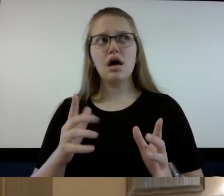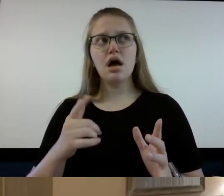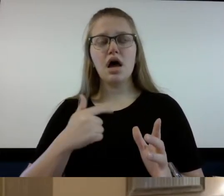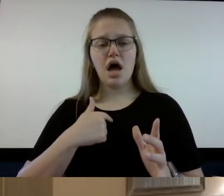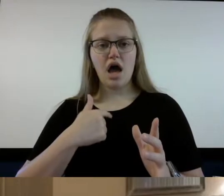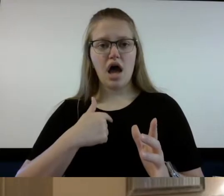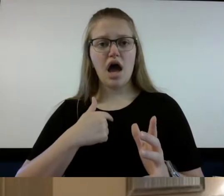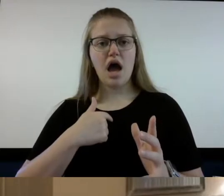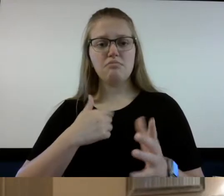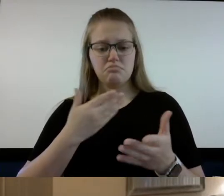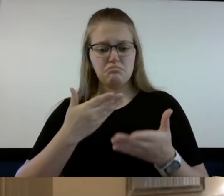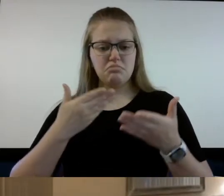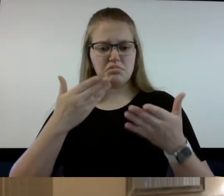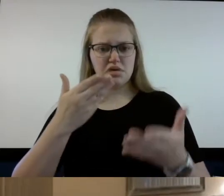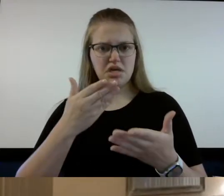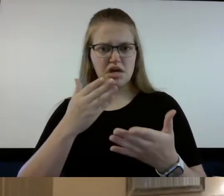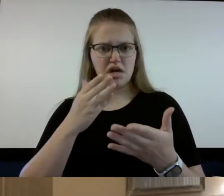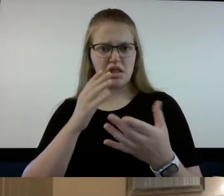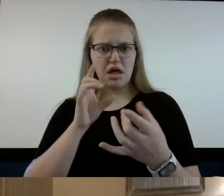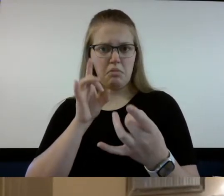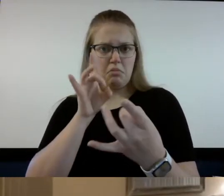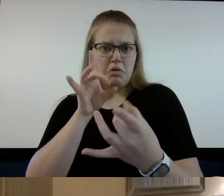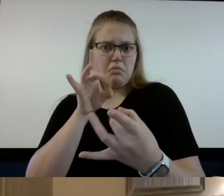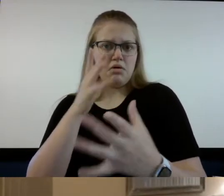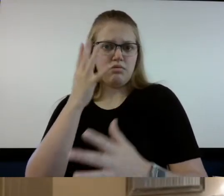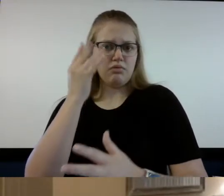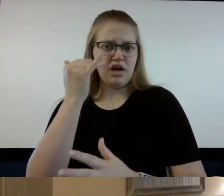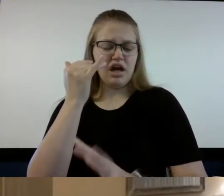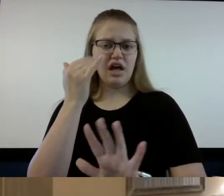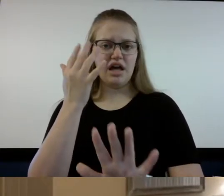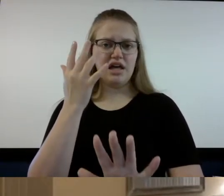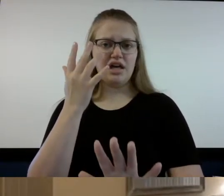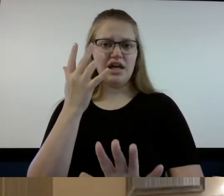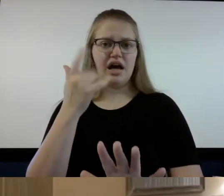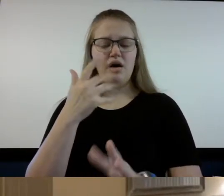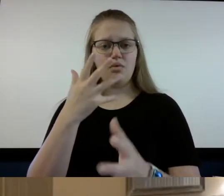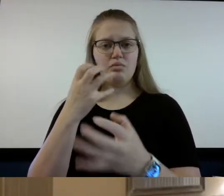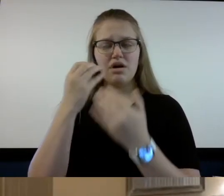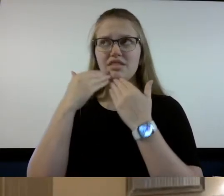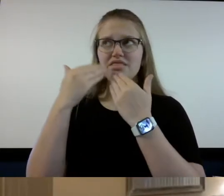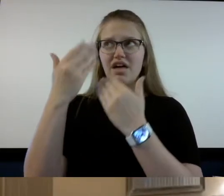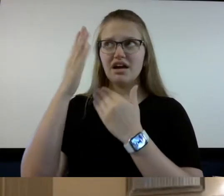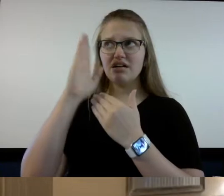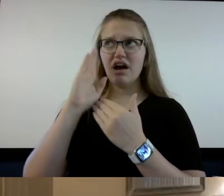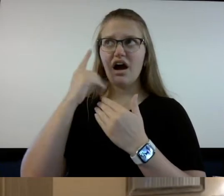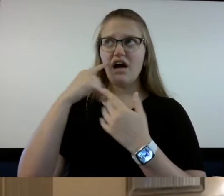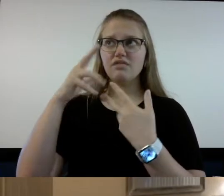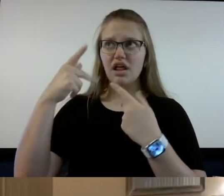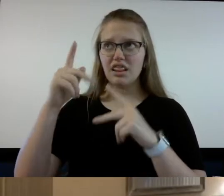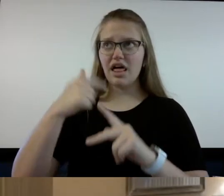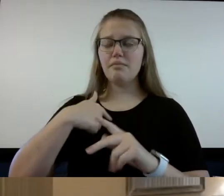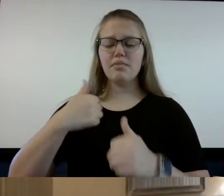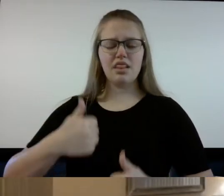for just a couple of reasons not to I just want to thank God for for sparing my life